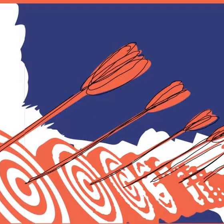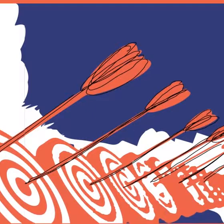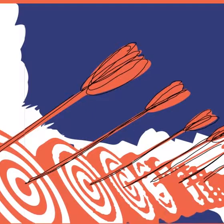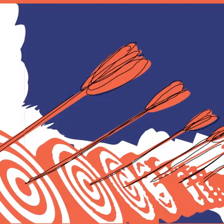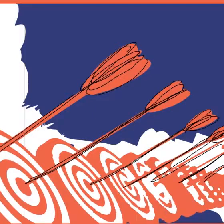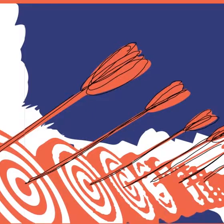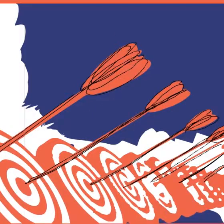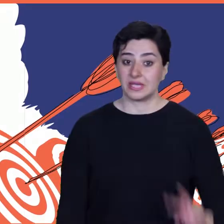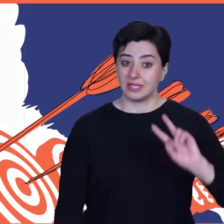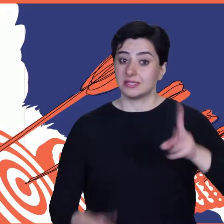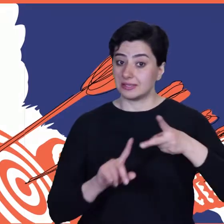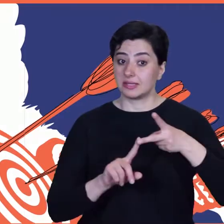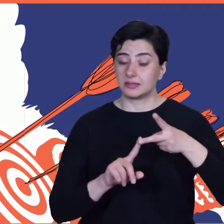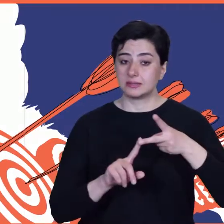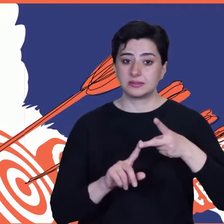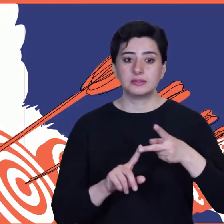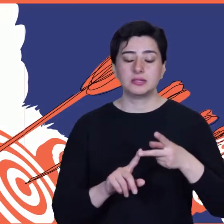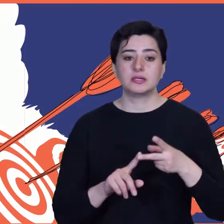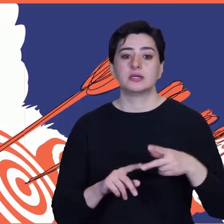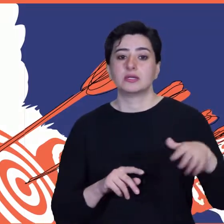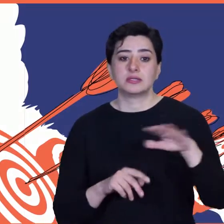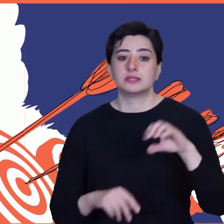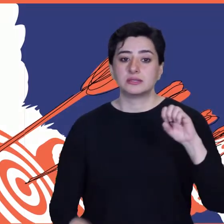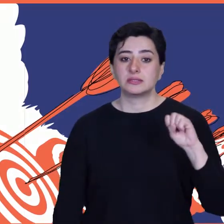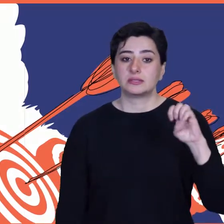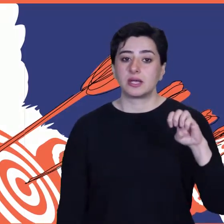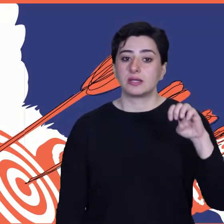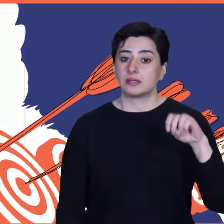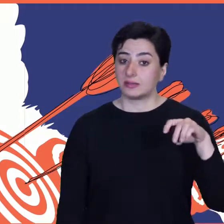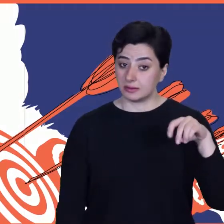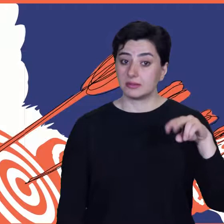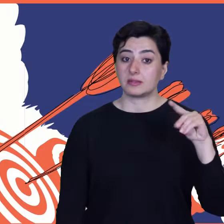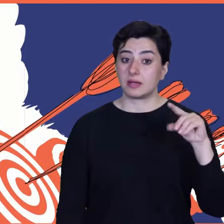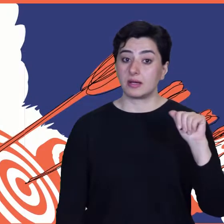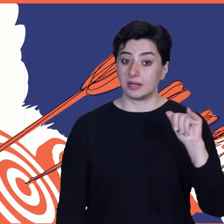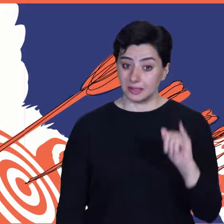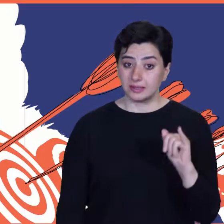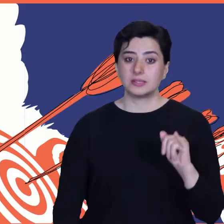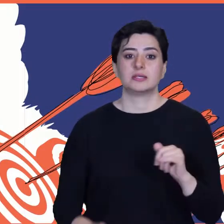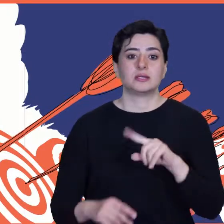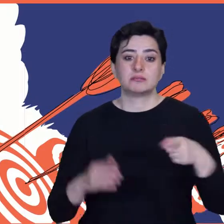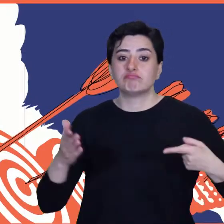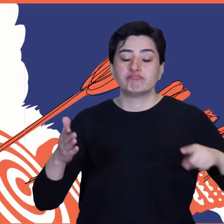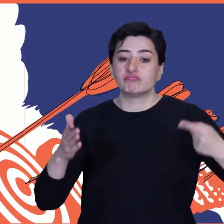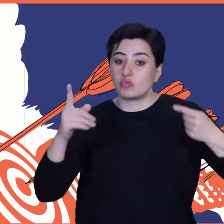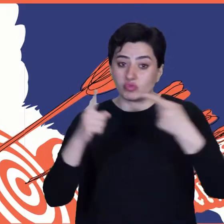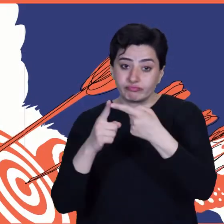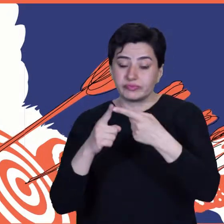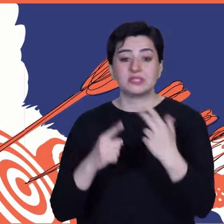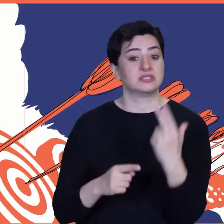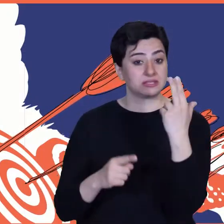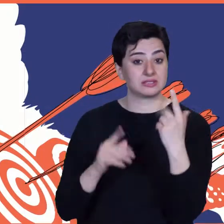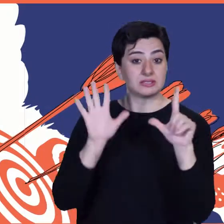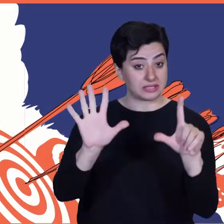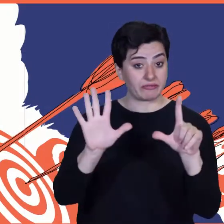right into the bullseye. Second, the Sendai framework sets out seven clear global targets and speaks about how to